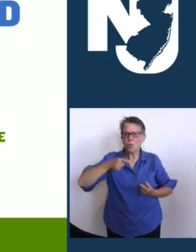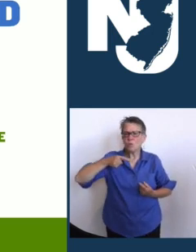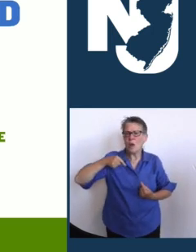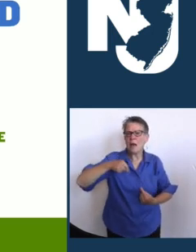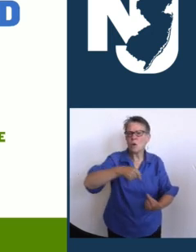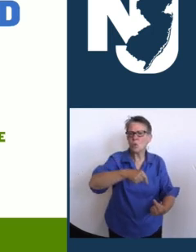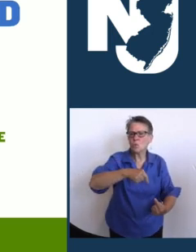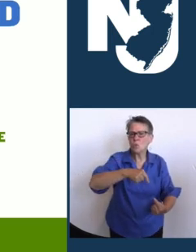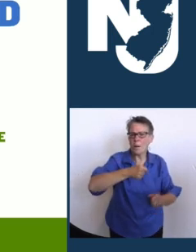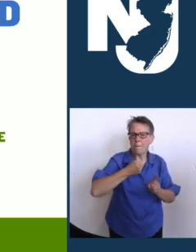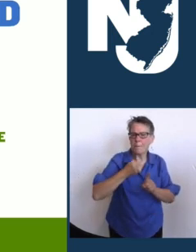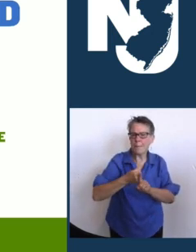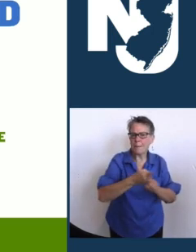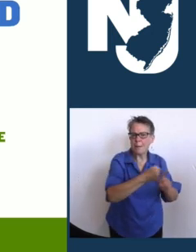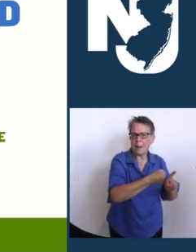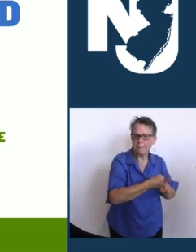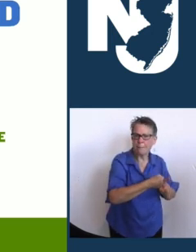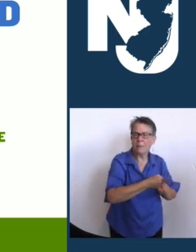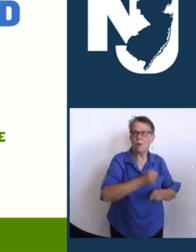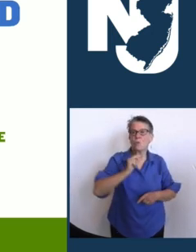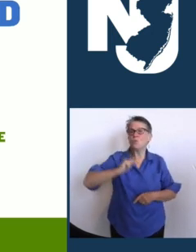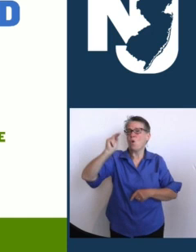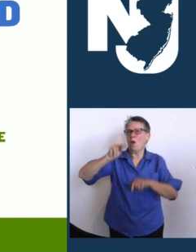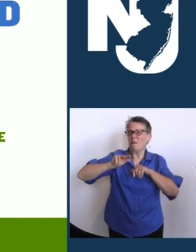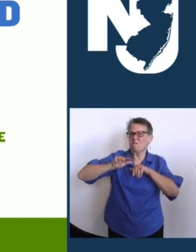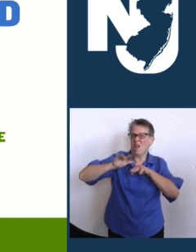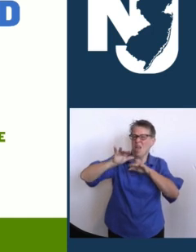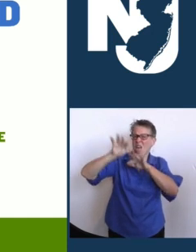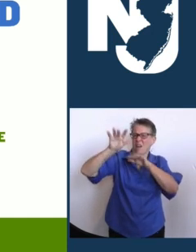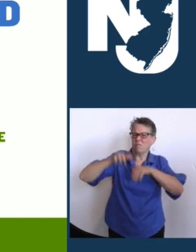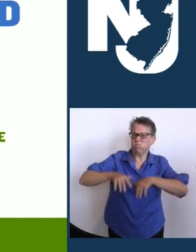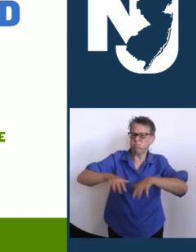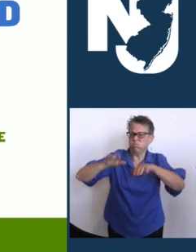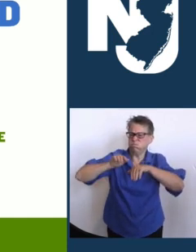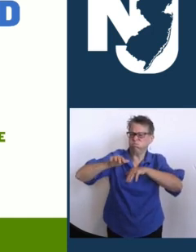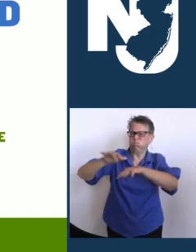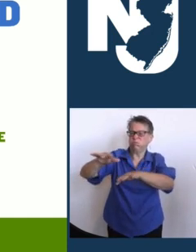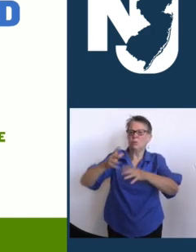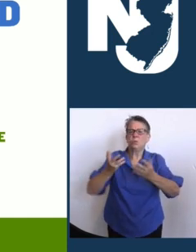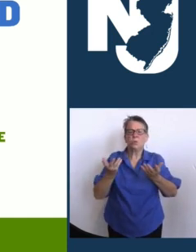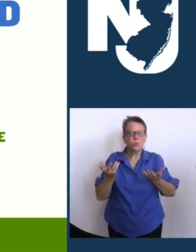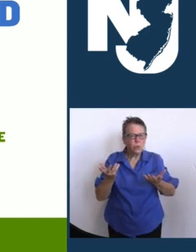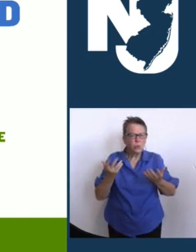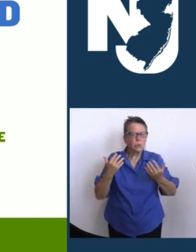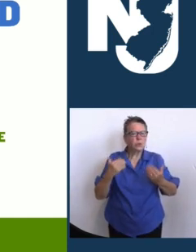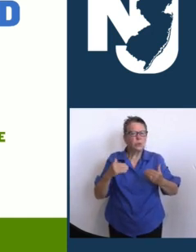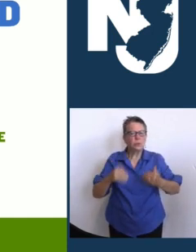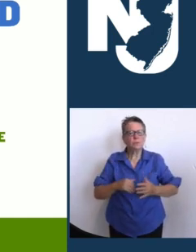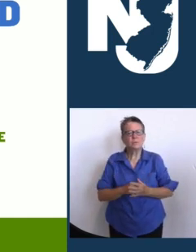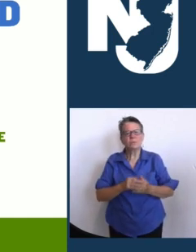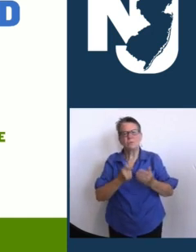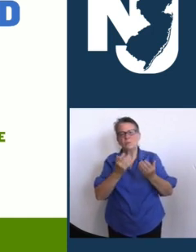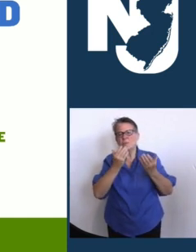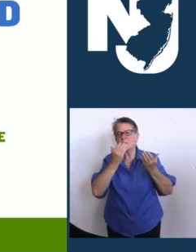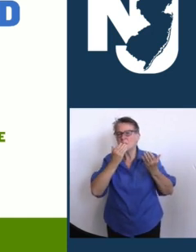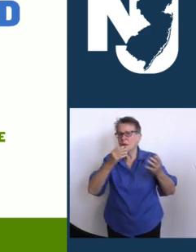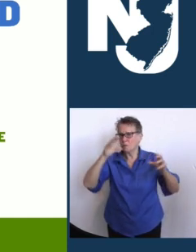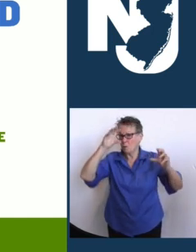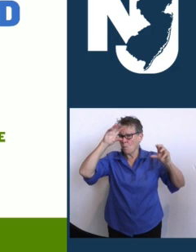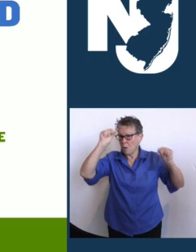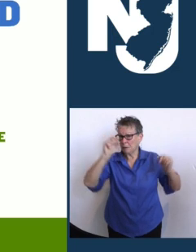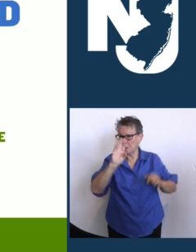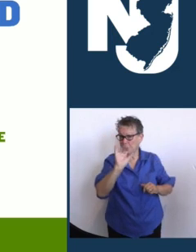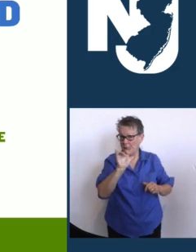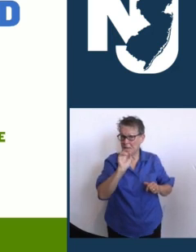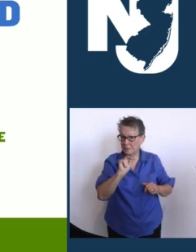our federal delegation, to numerous state legislators, and all the county and local officials who have been working hard alongside our